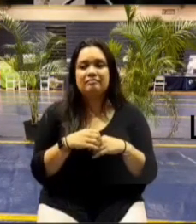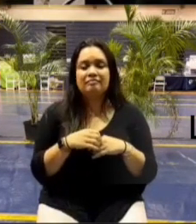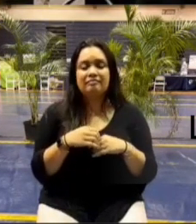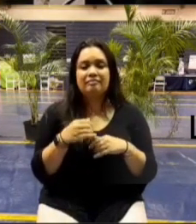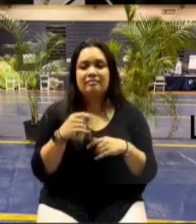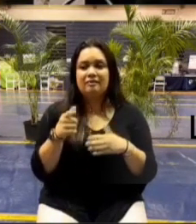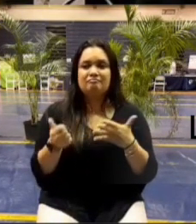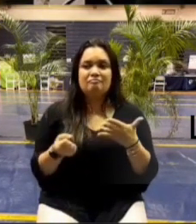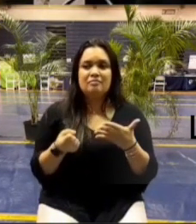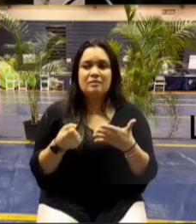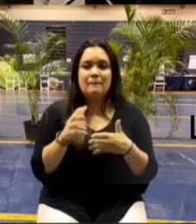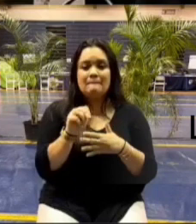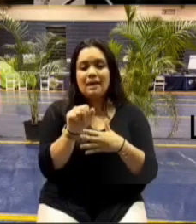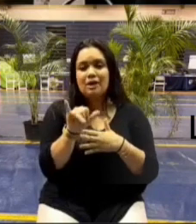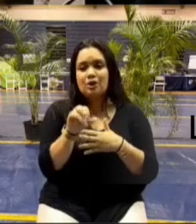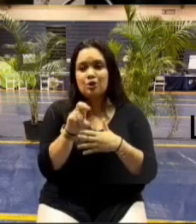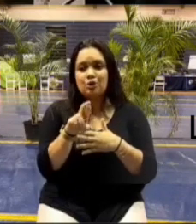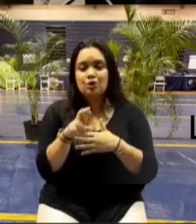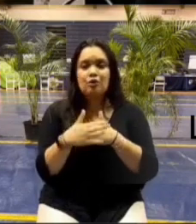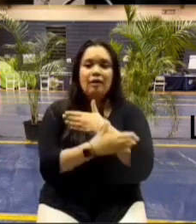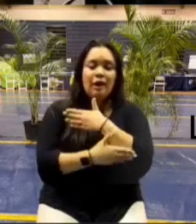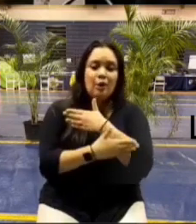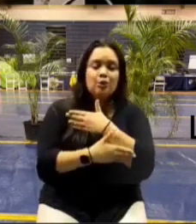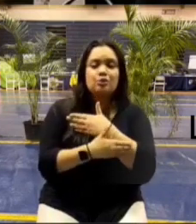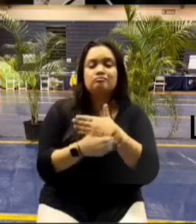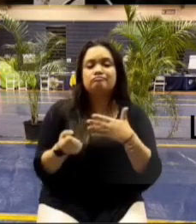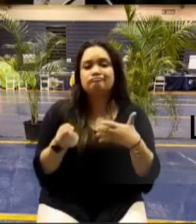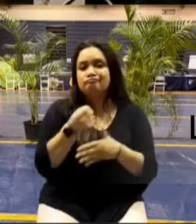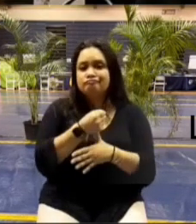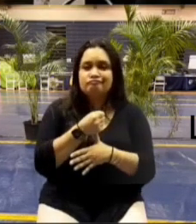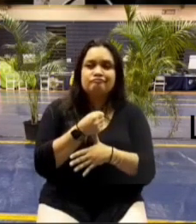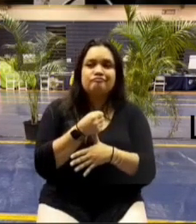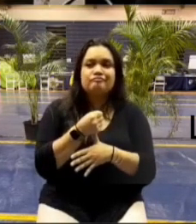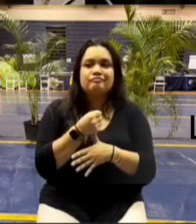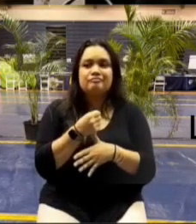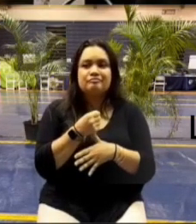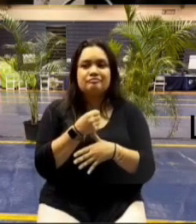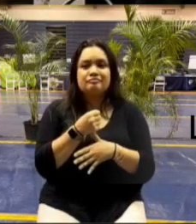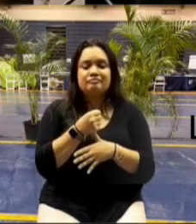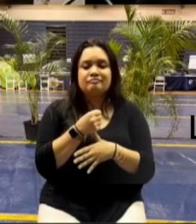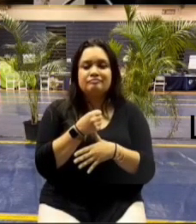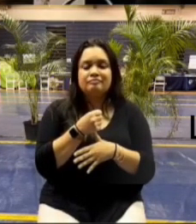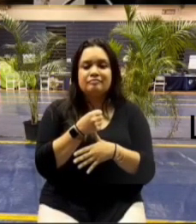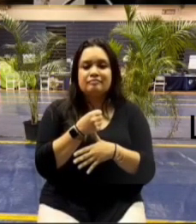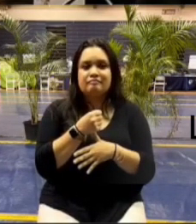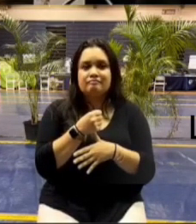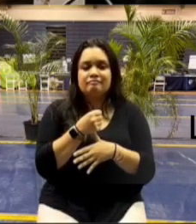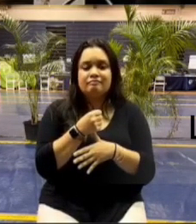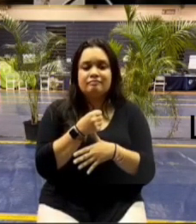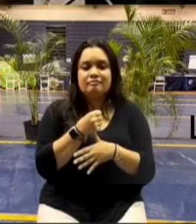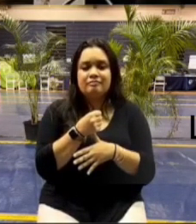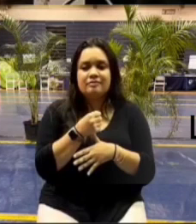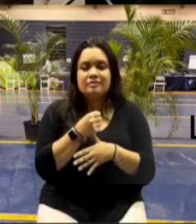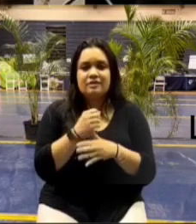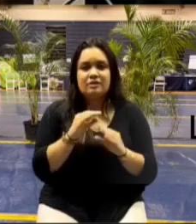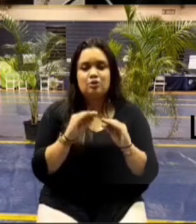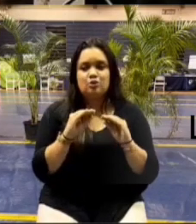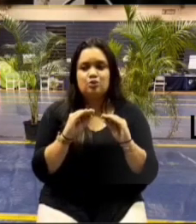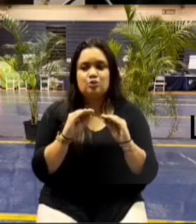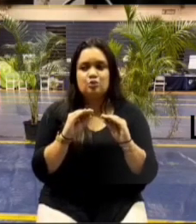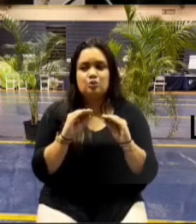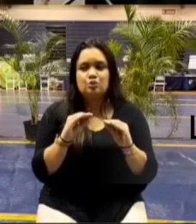certain areas where there are more standing structures that can be occupied but there's not currently water service